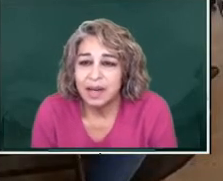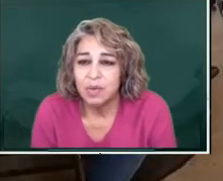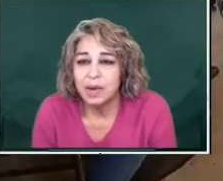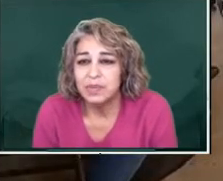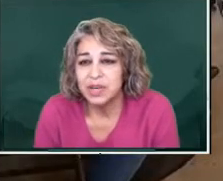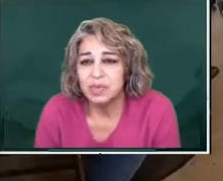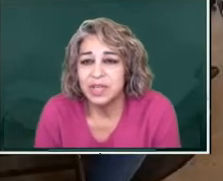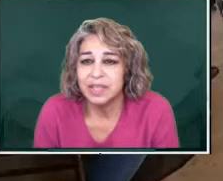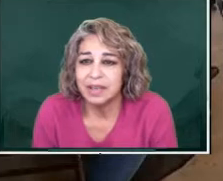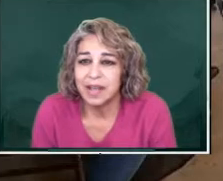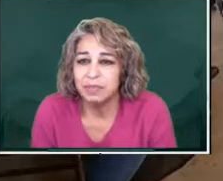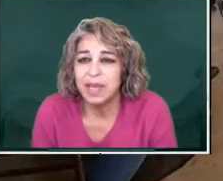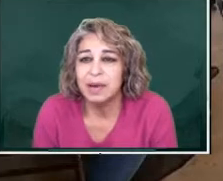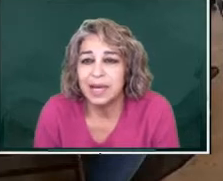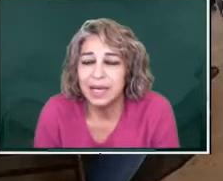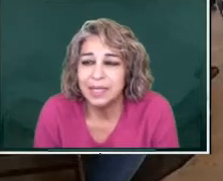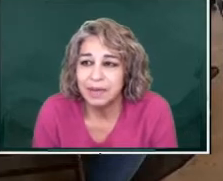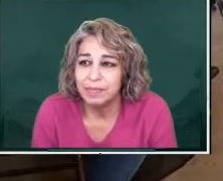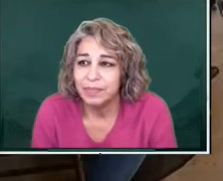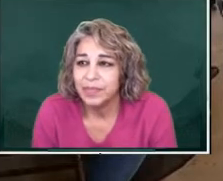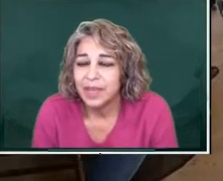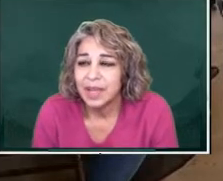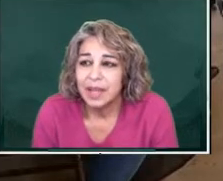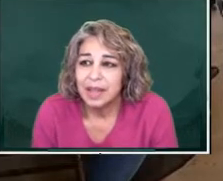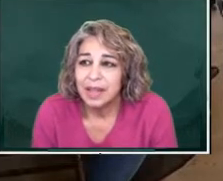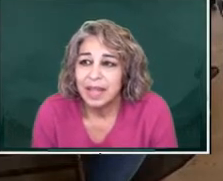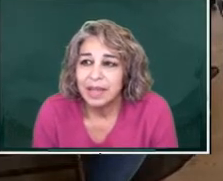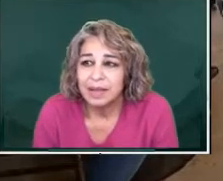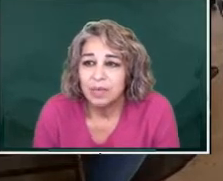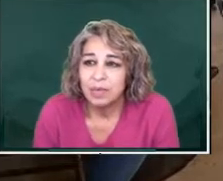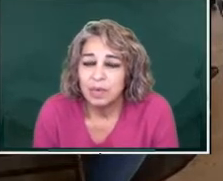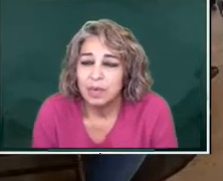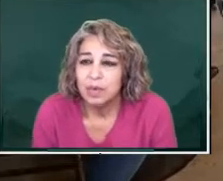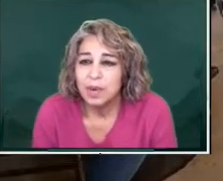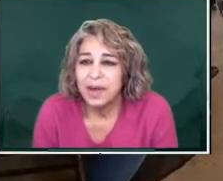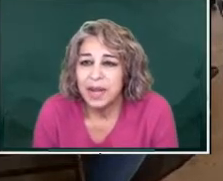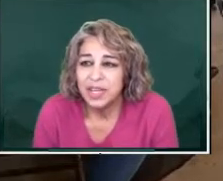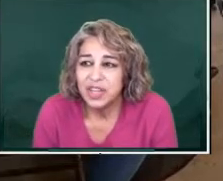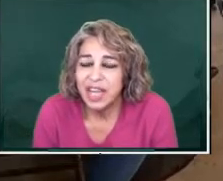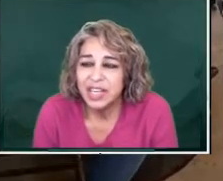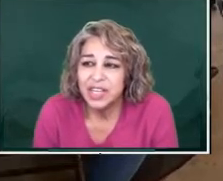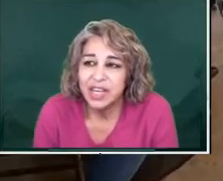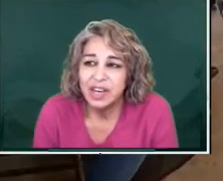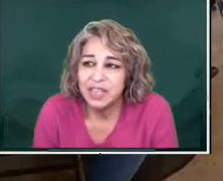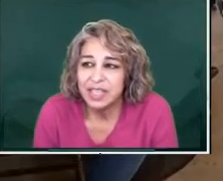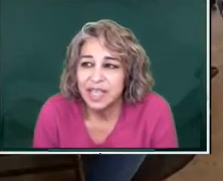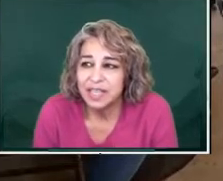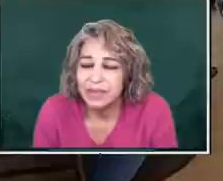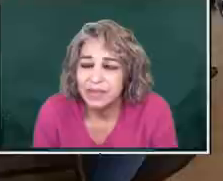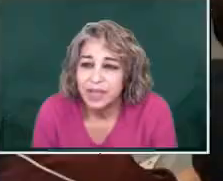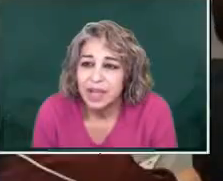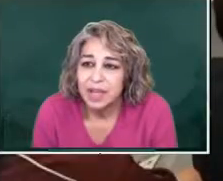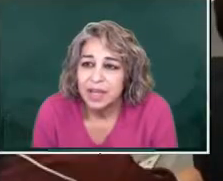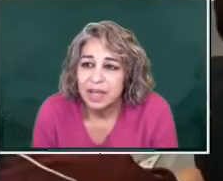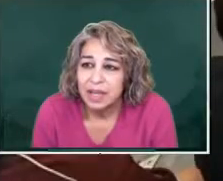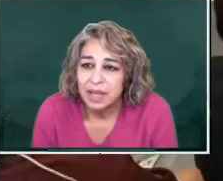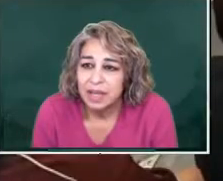corruption, which has become a custom. Like, what about education and all these things?